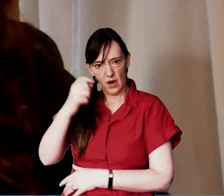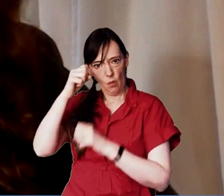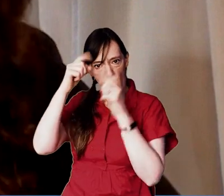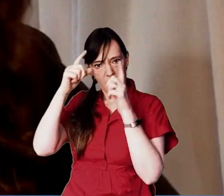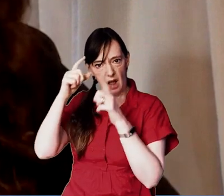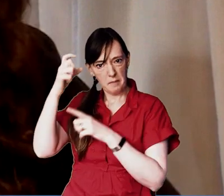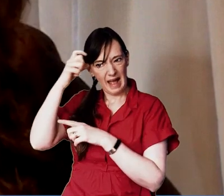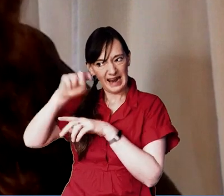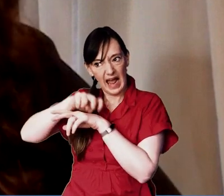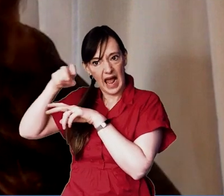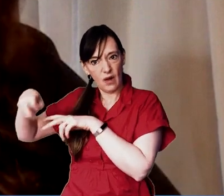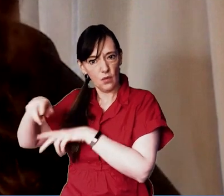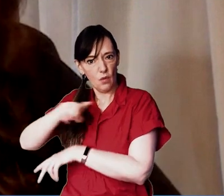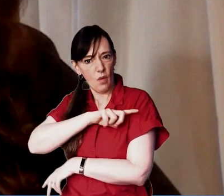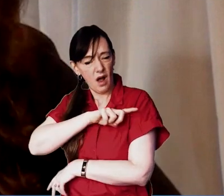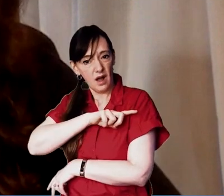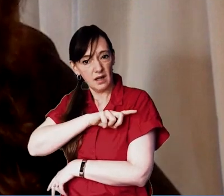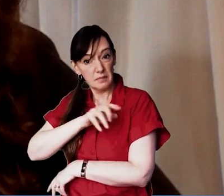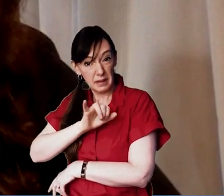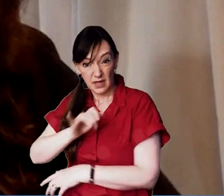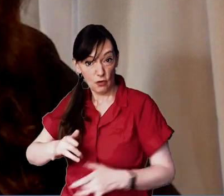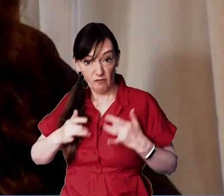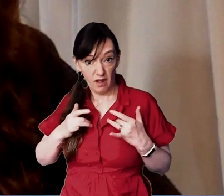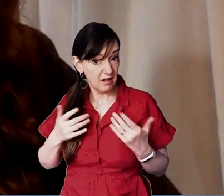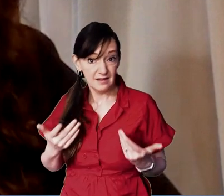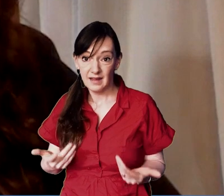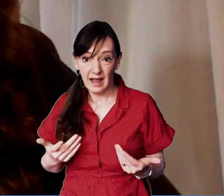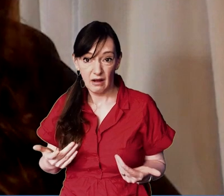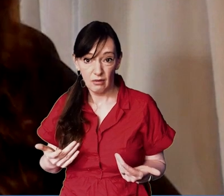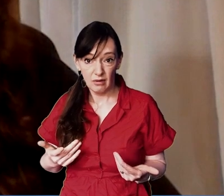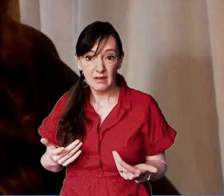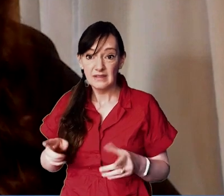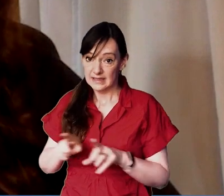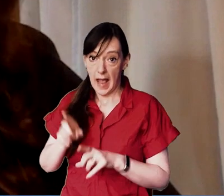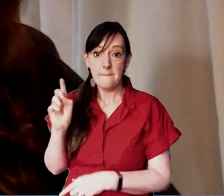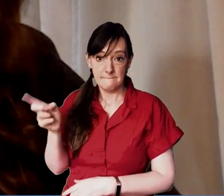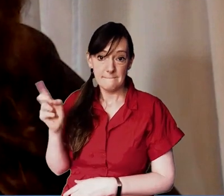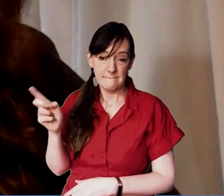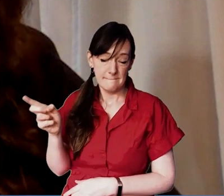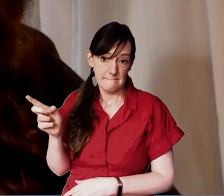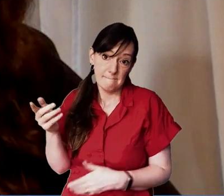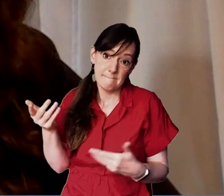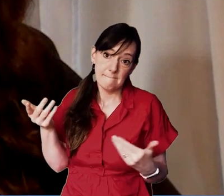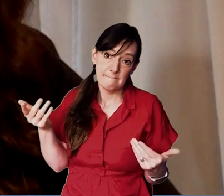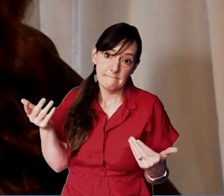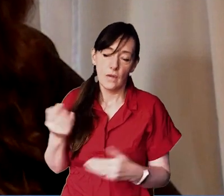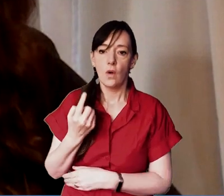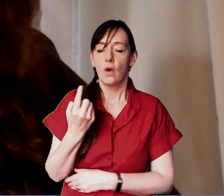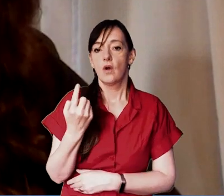each day perhaps you felt it and maybe maybe you feel that right now perhaps you feel precisely the same way